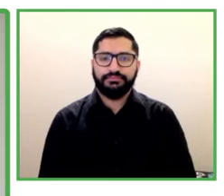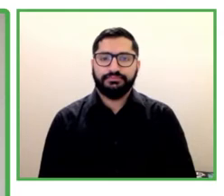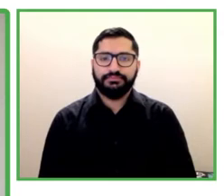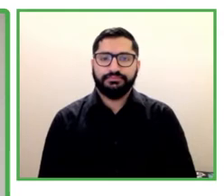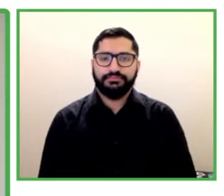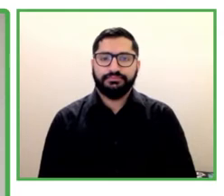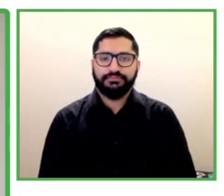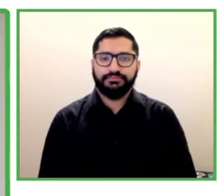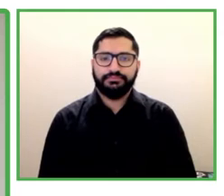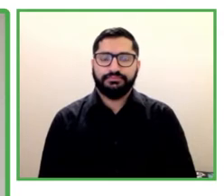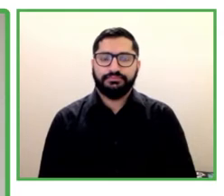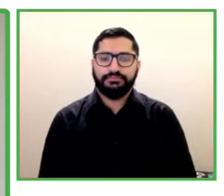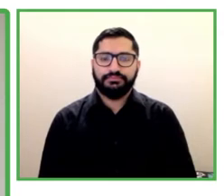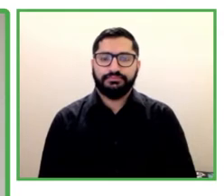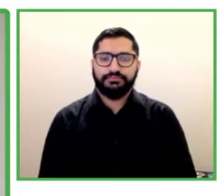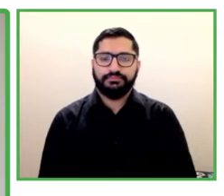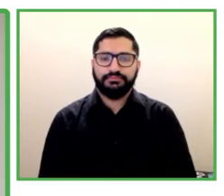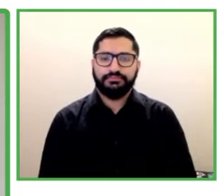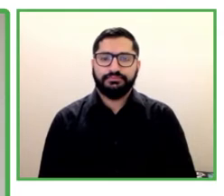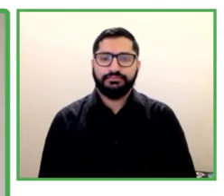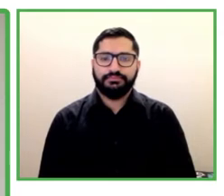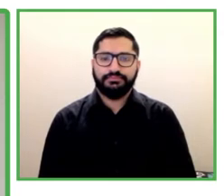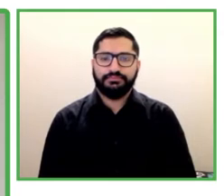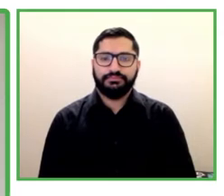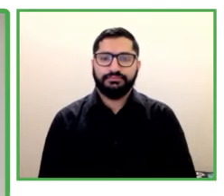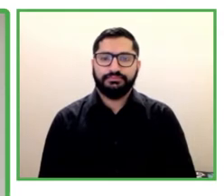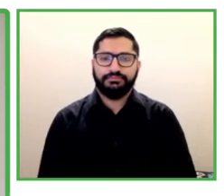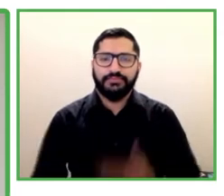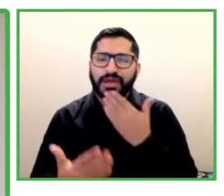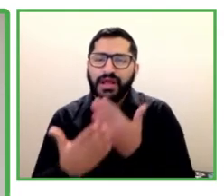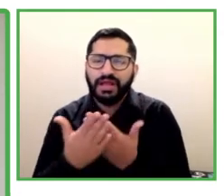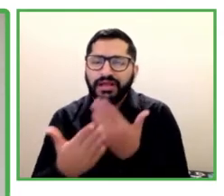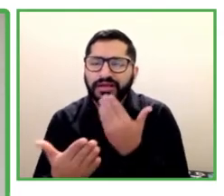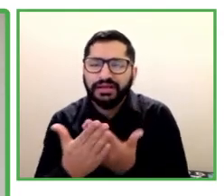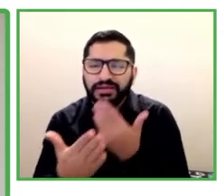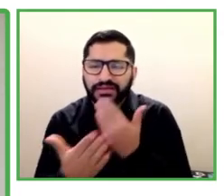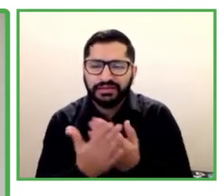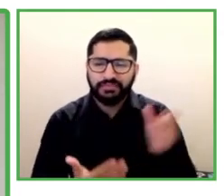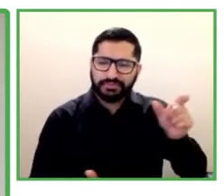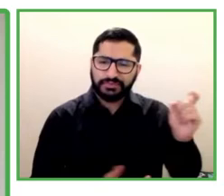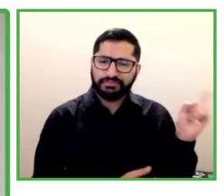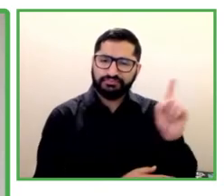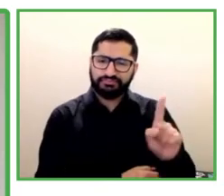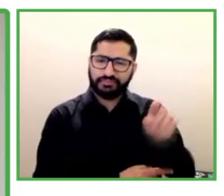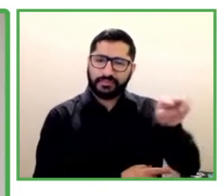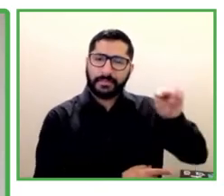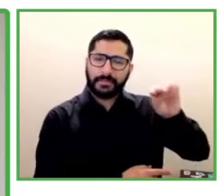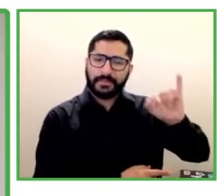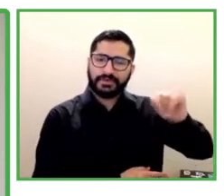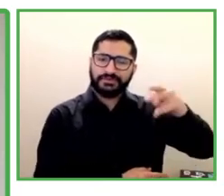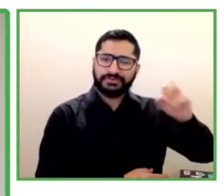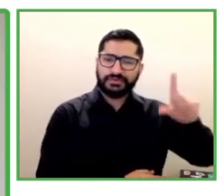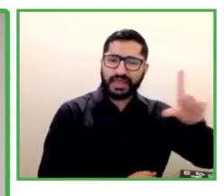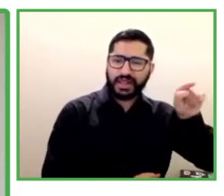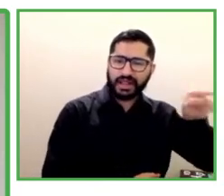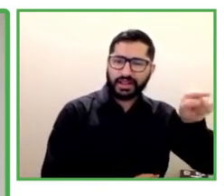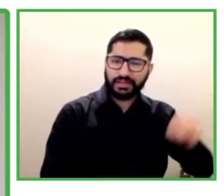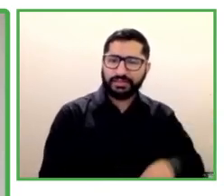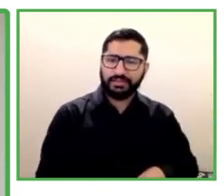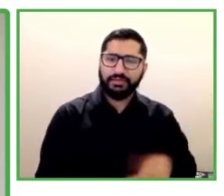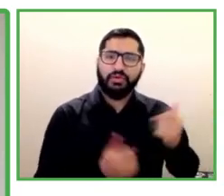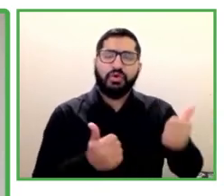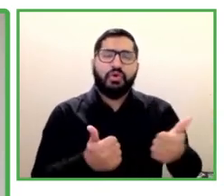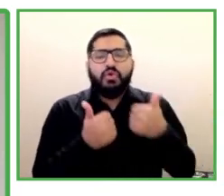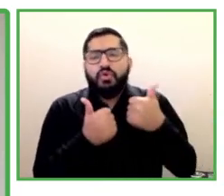Thank you very much, dear Michael. Obviously none of this would be possible without your extremely